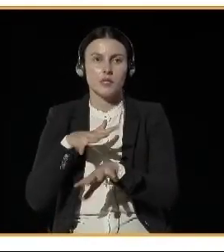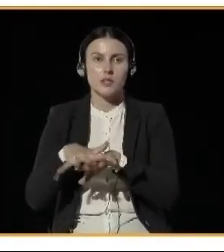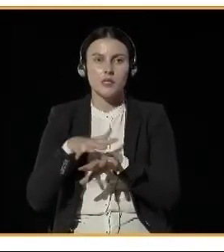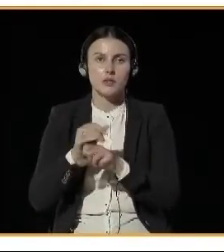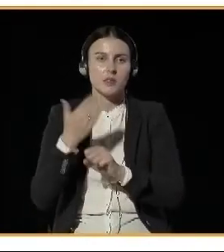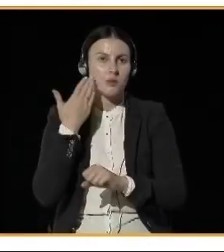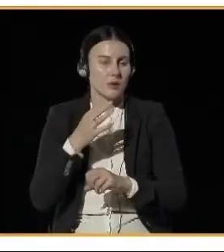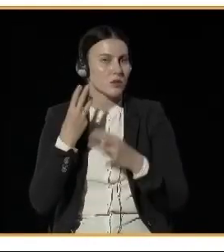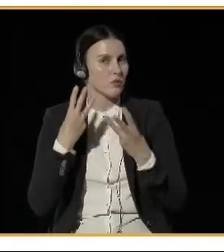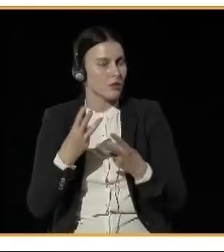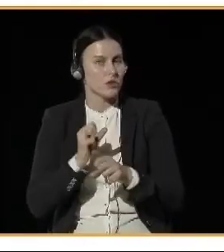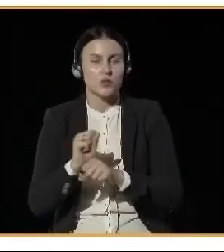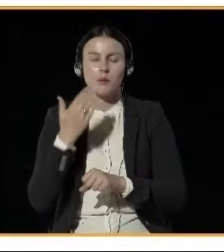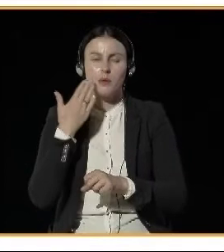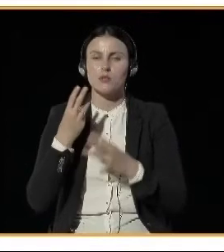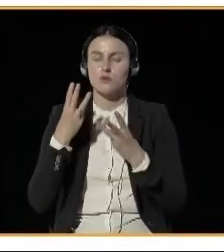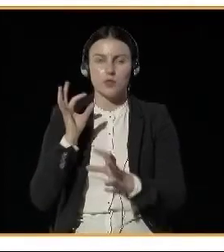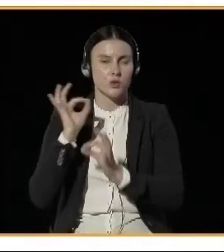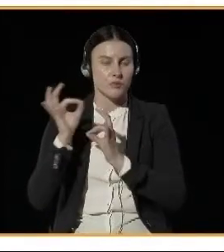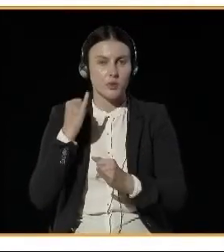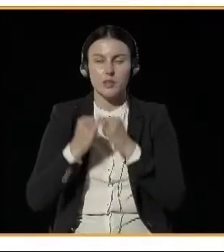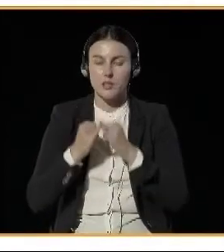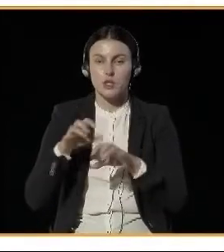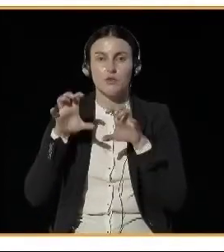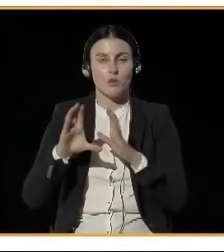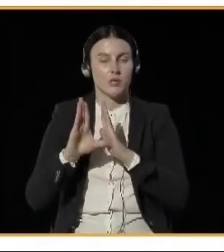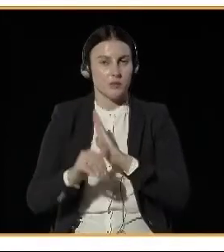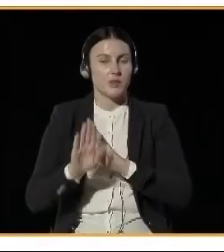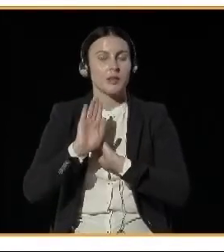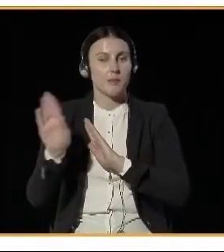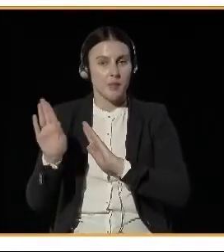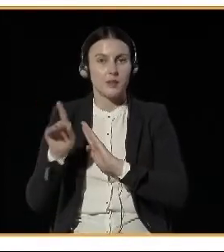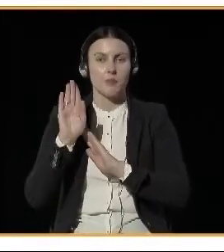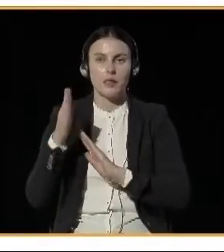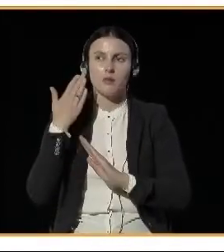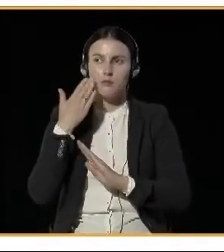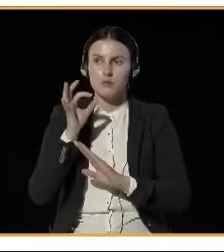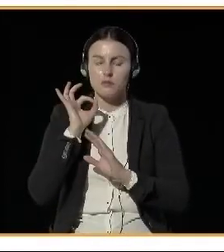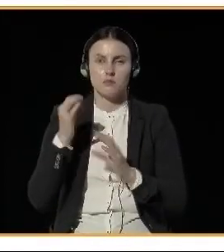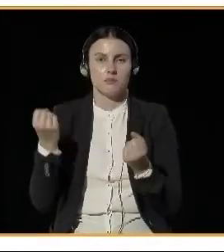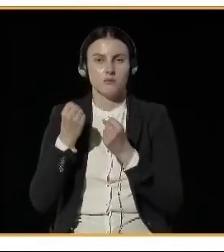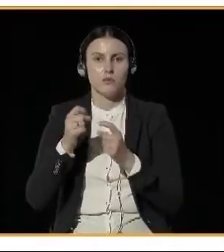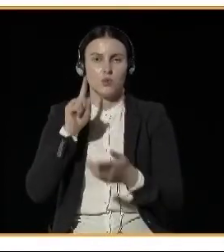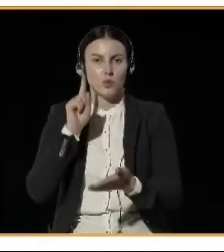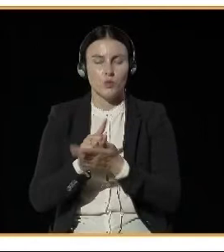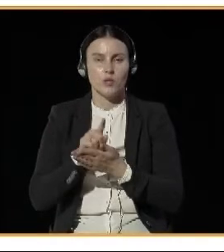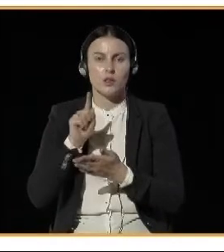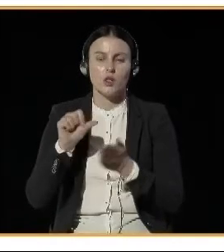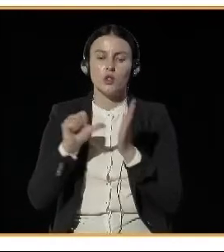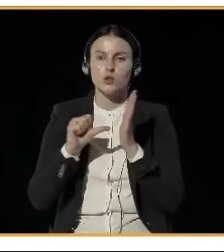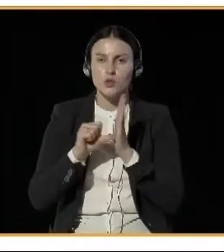effective abatement measures. So it's important to know whether it's emissions from